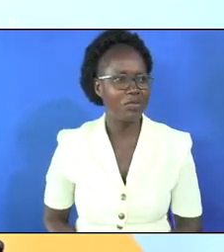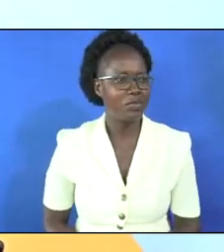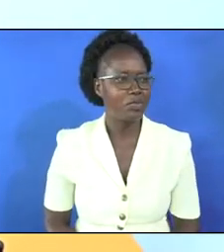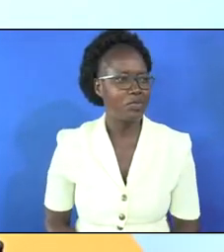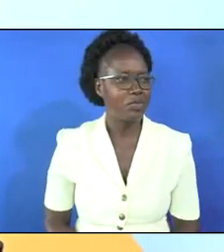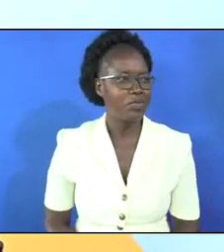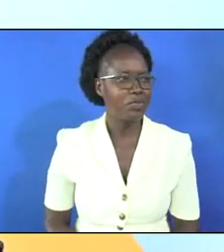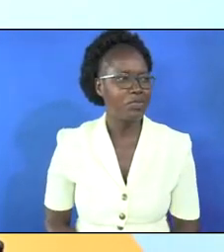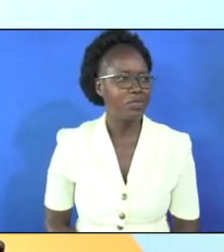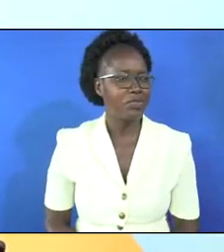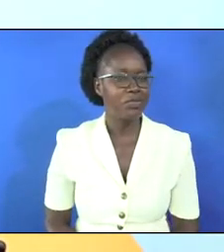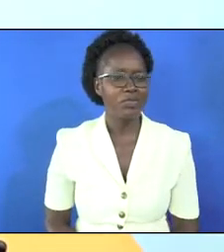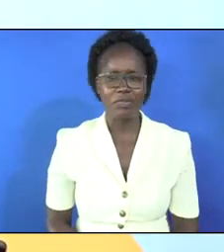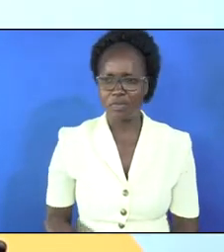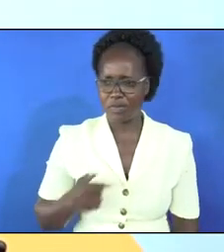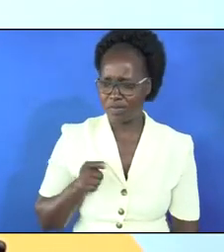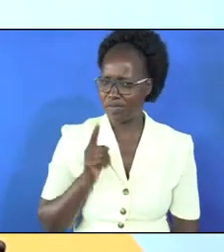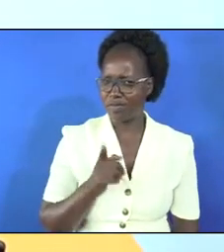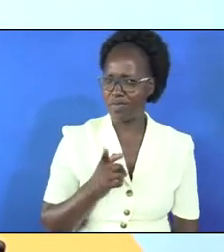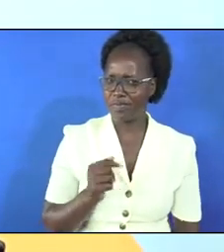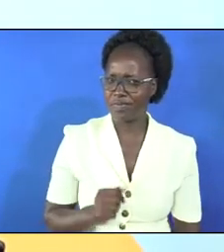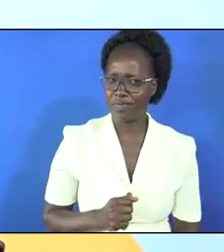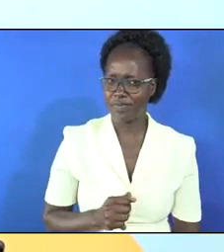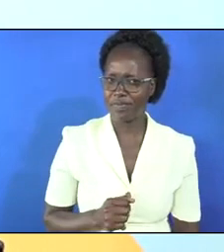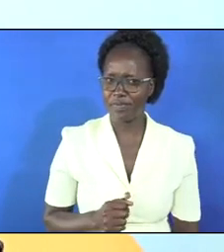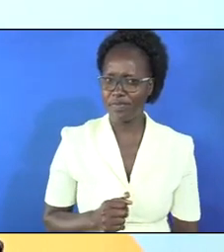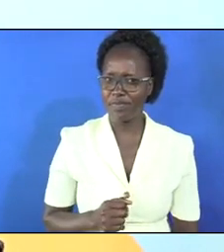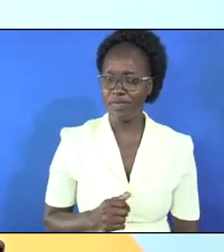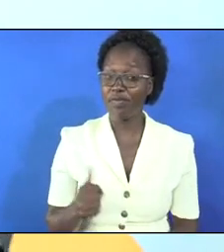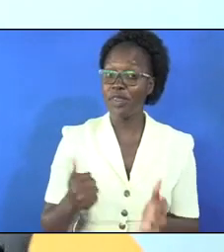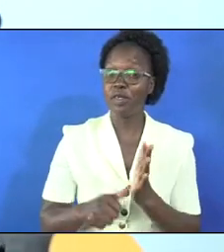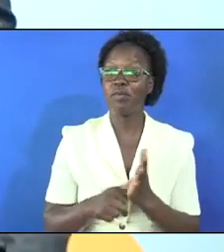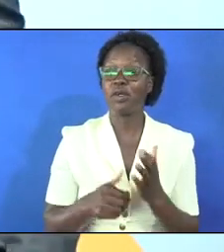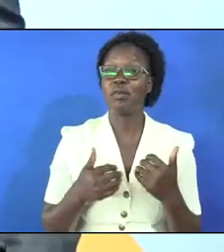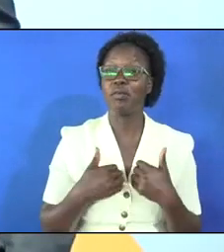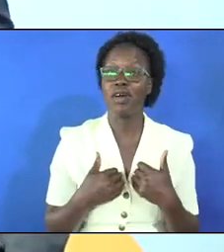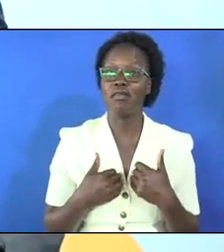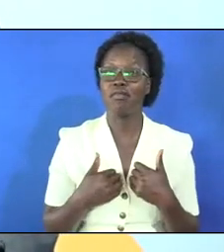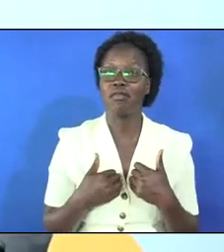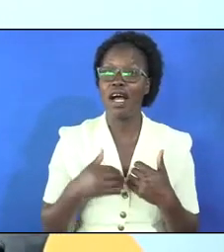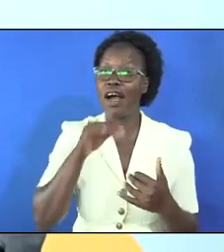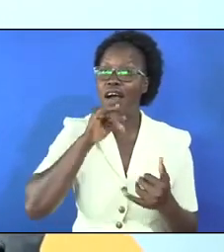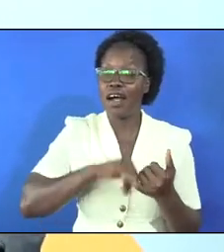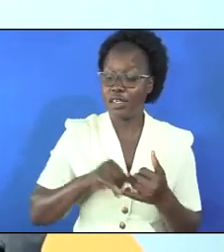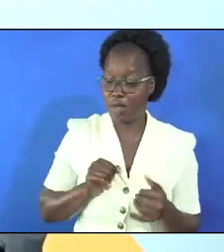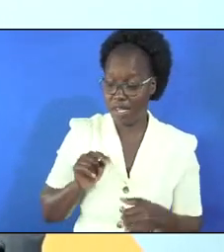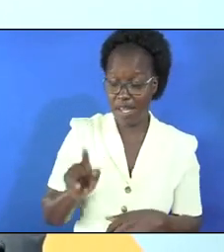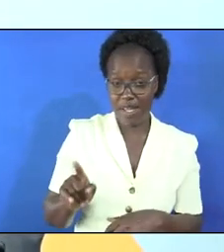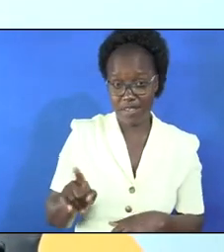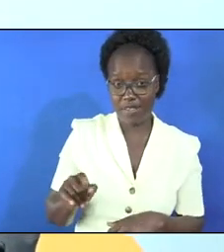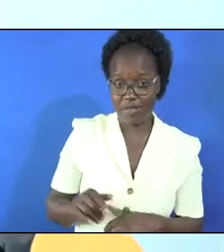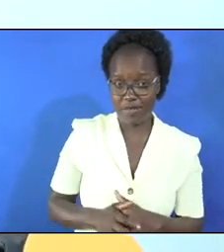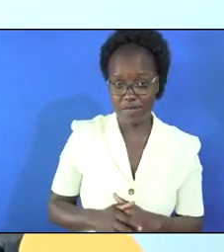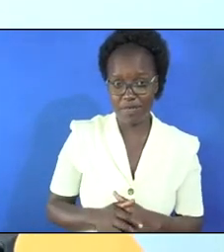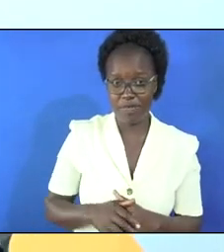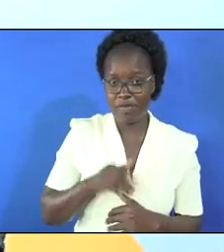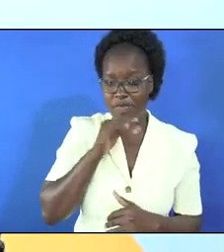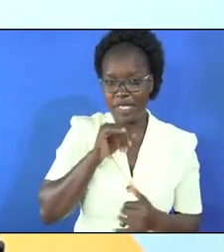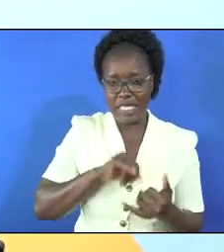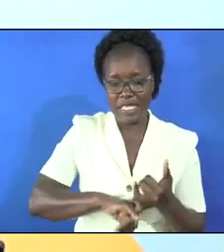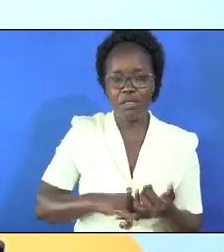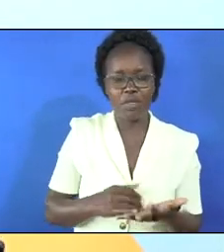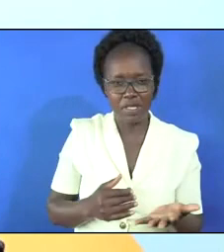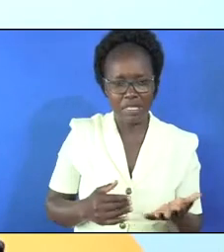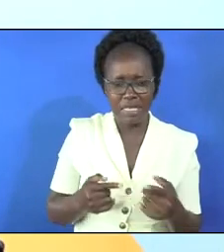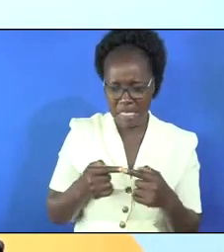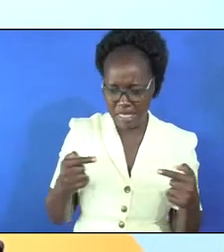so this lady was having a problem with the husband the husband is against